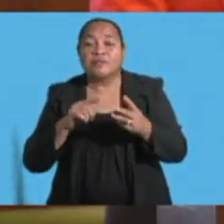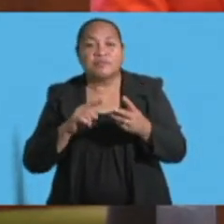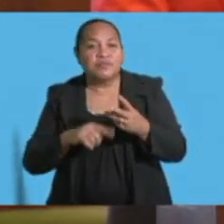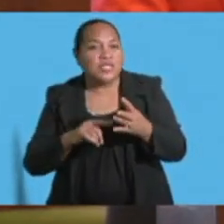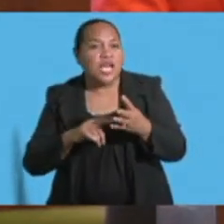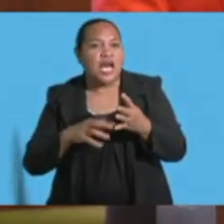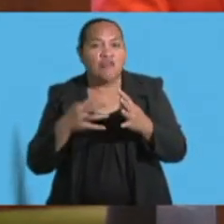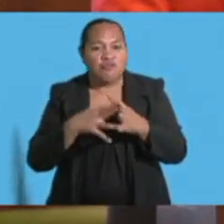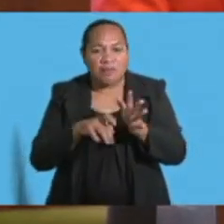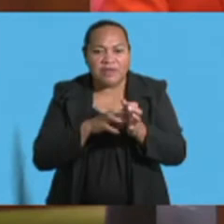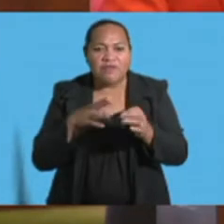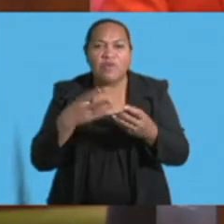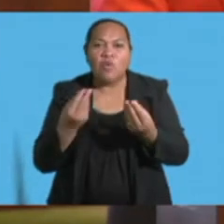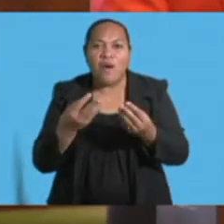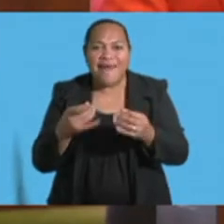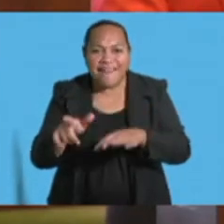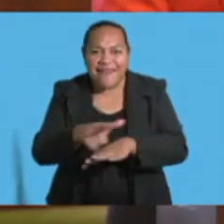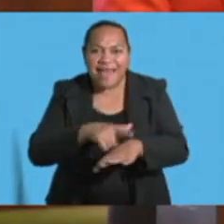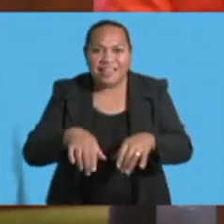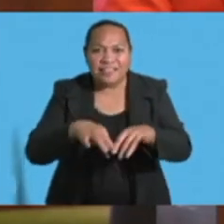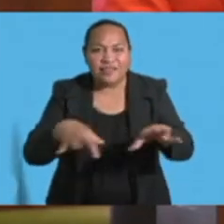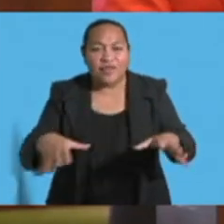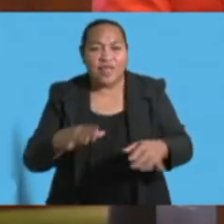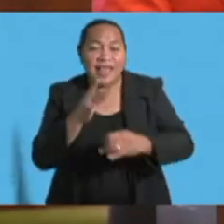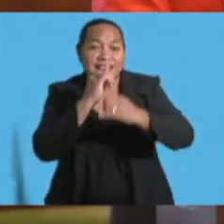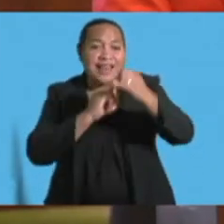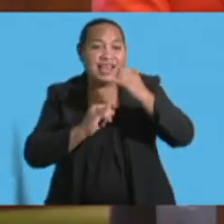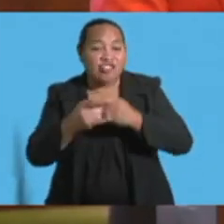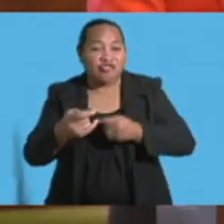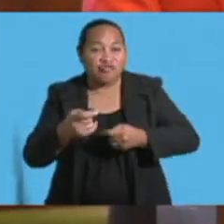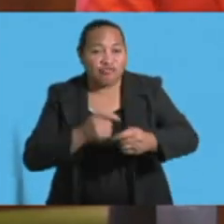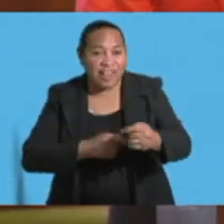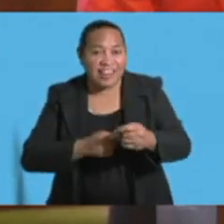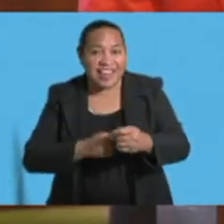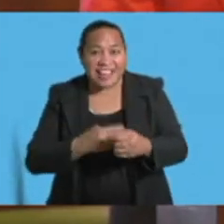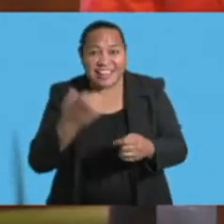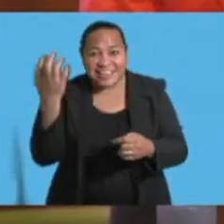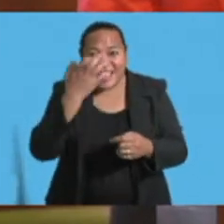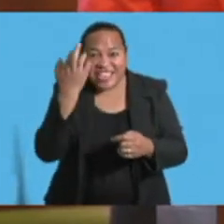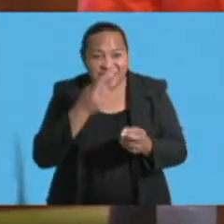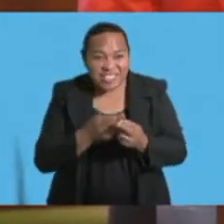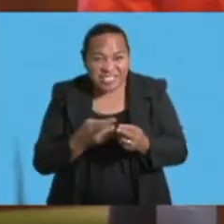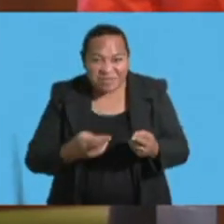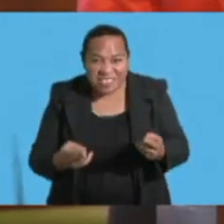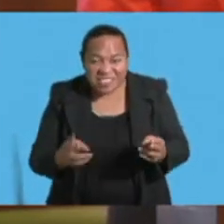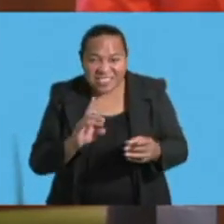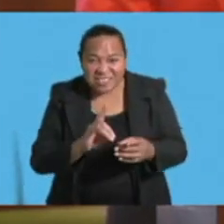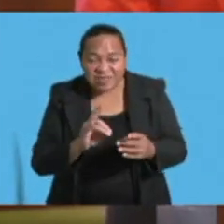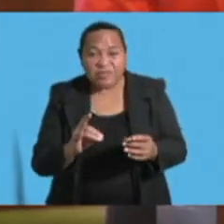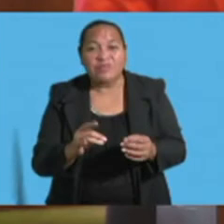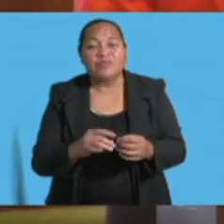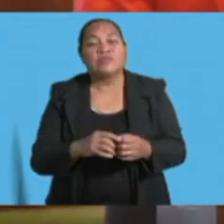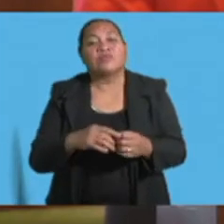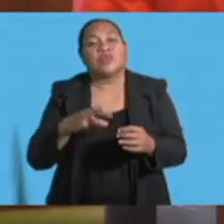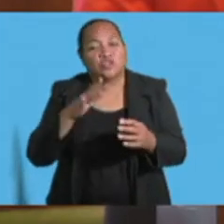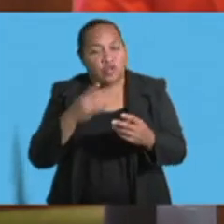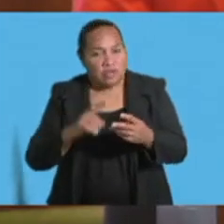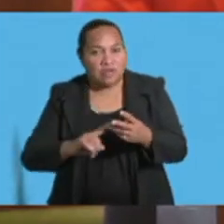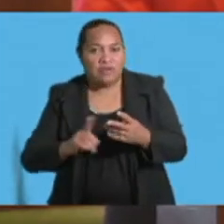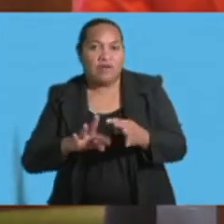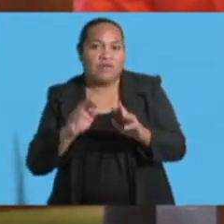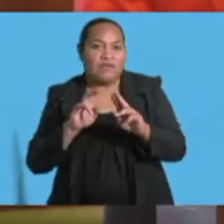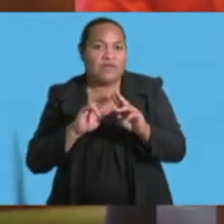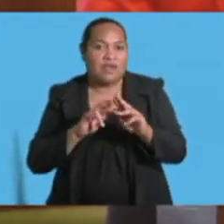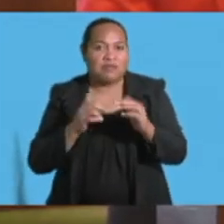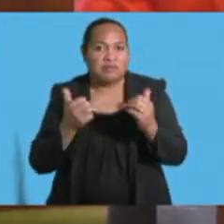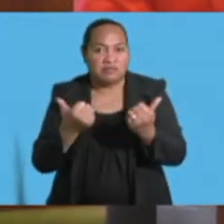Wetlands, the Convention of International Trade in Endangered Species, the Convention on Migratory Species, the Vienna Convention on the